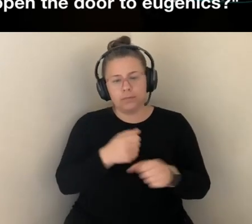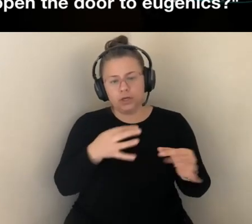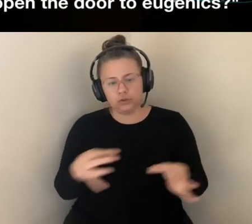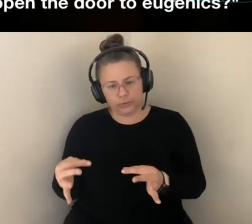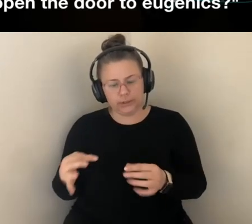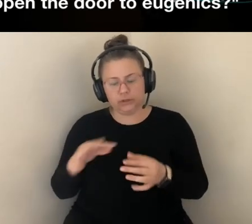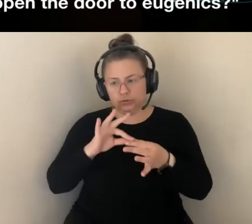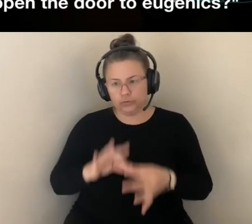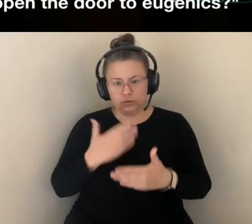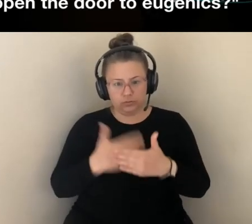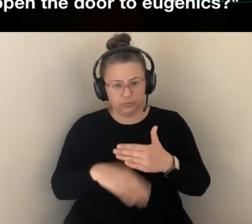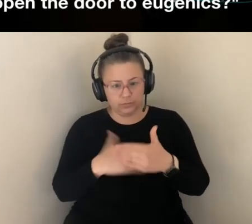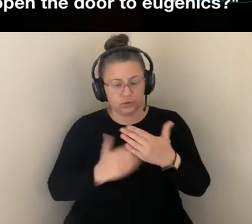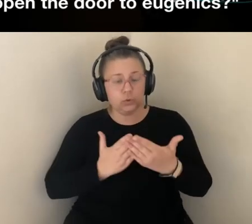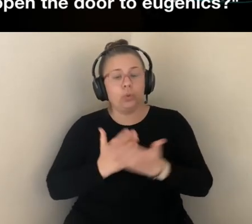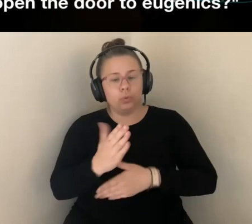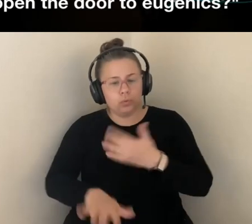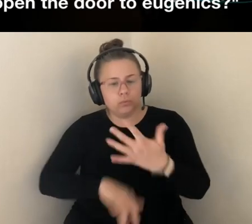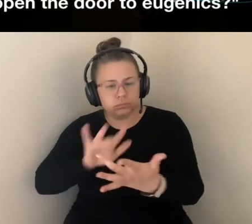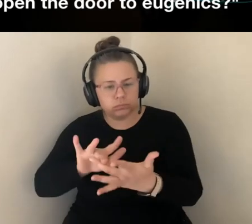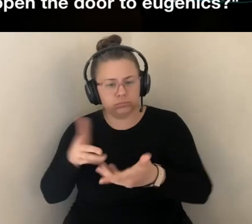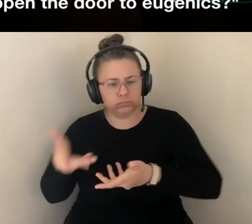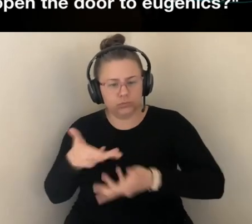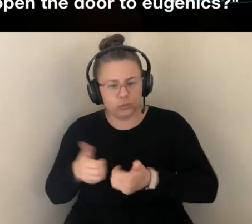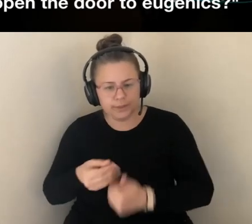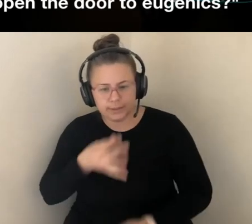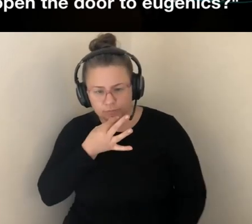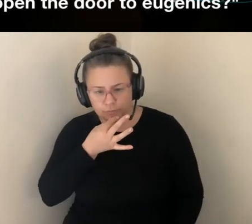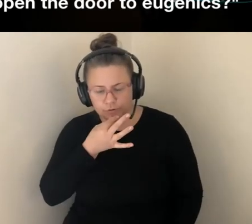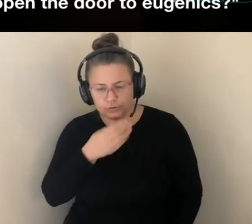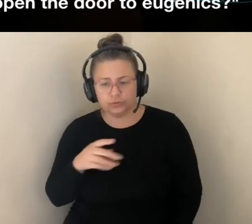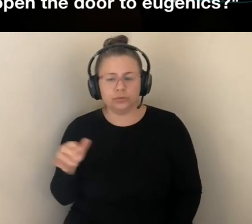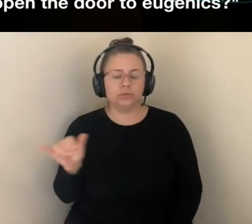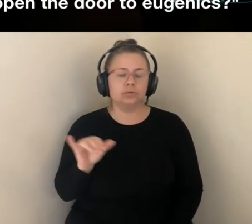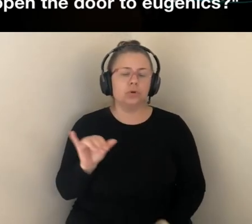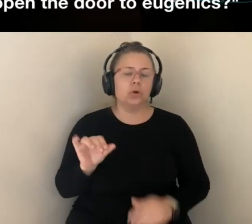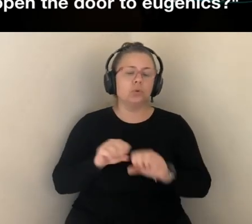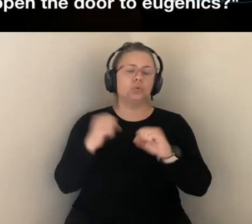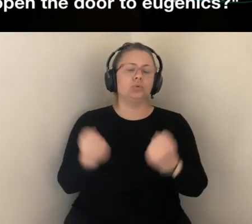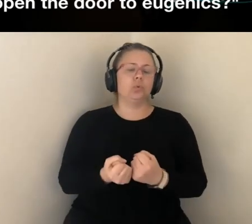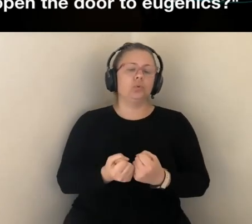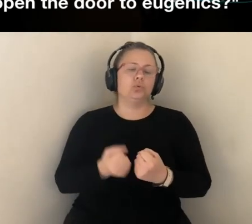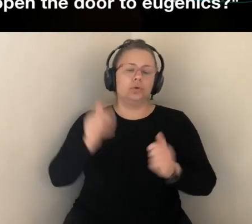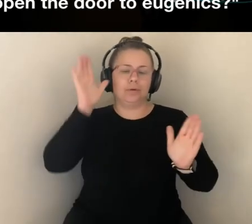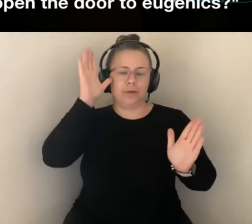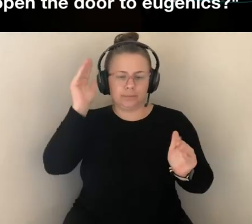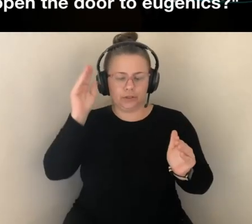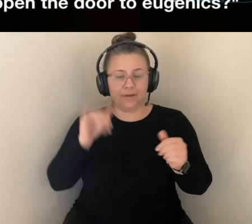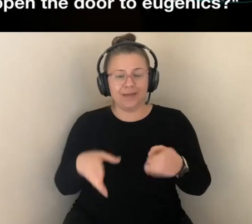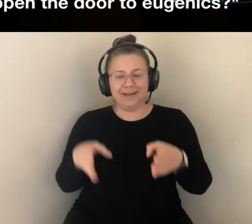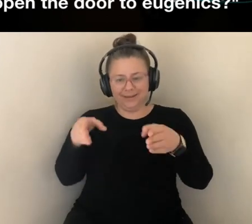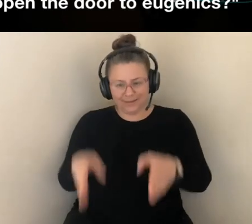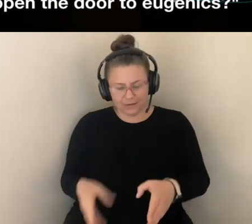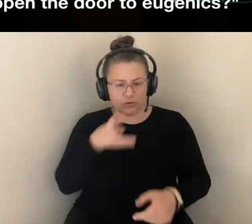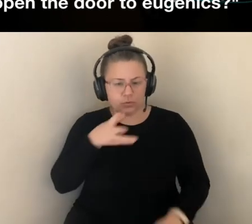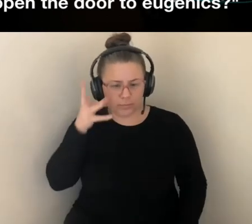EXPERTS. AND THERE'S A SOCIAL EXPECTATION THAT INDIVIDUAL PARENTS, RATHER THAN SOCIETY AS A WHOLE, ARE RESPONSIBLE FOR CHILDREN,